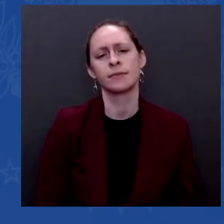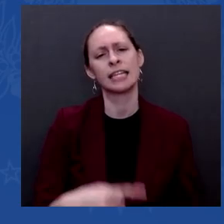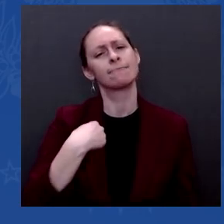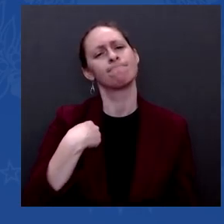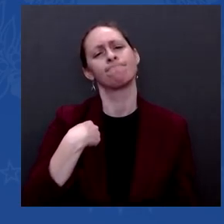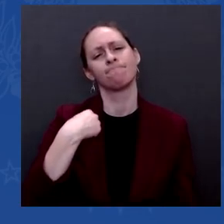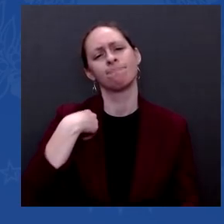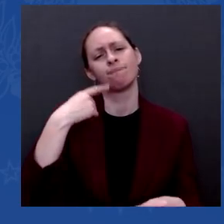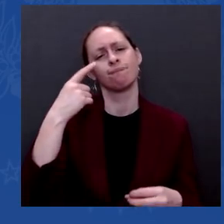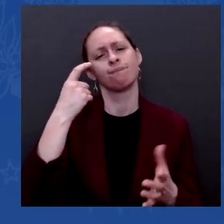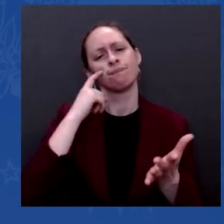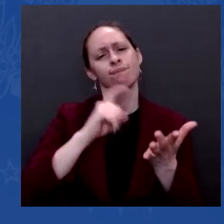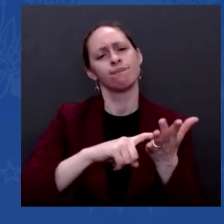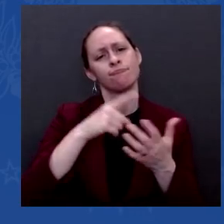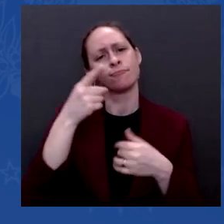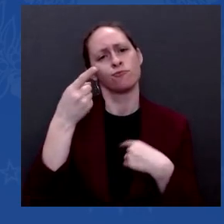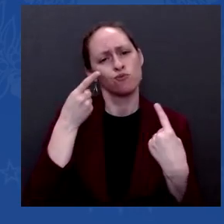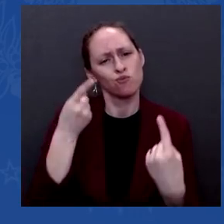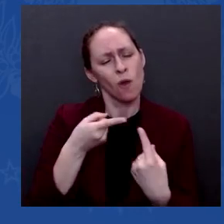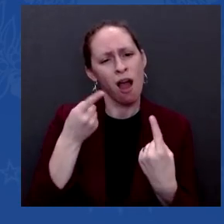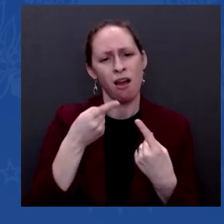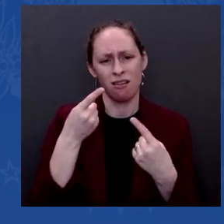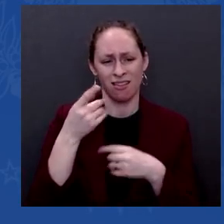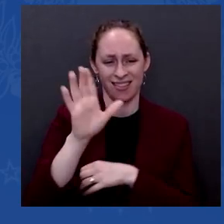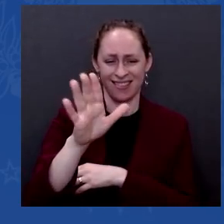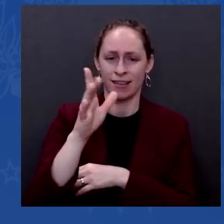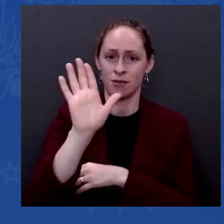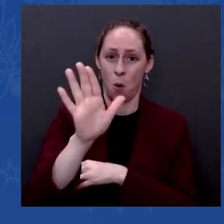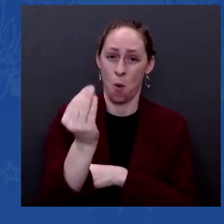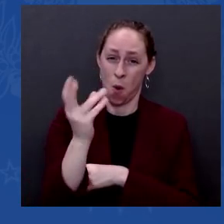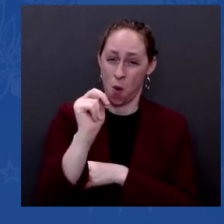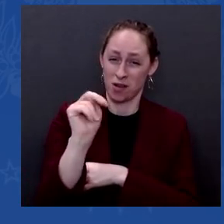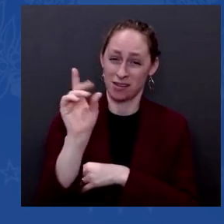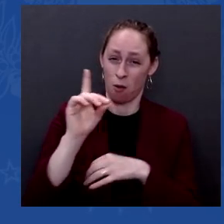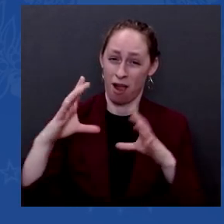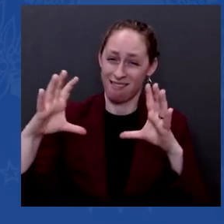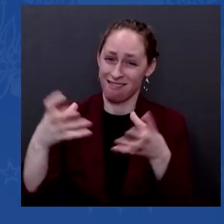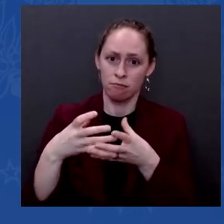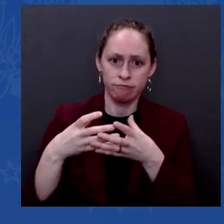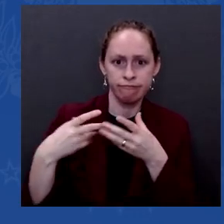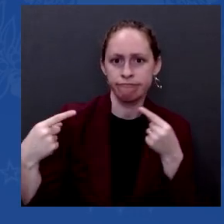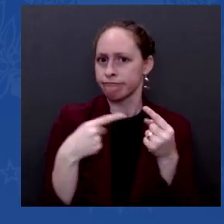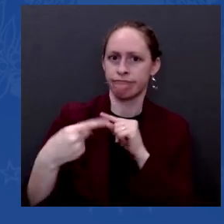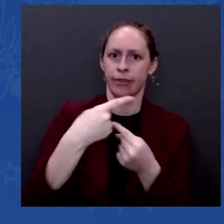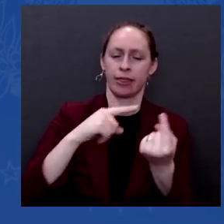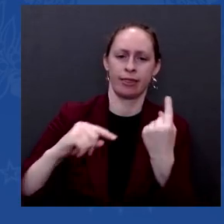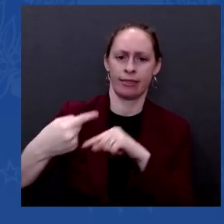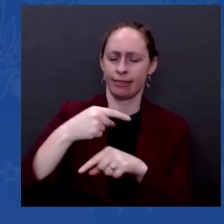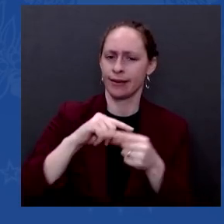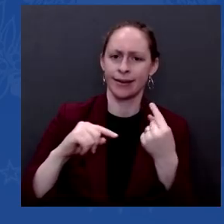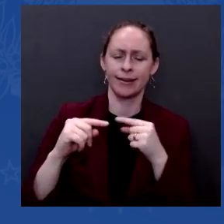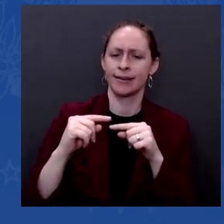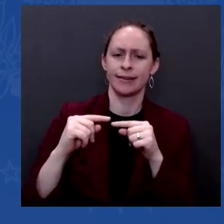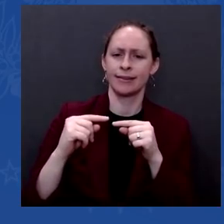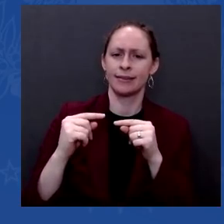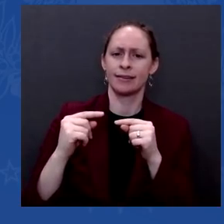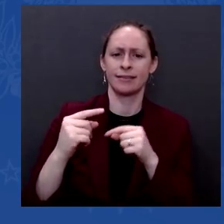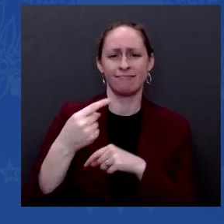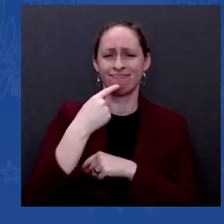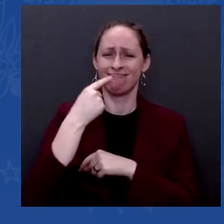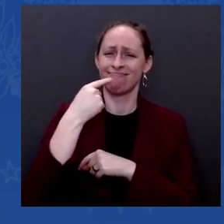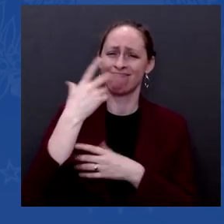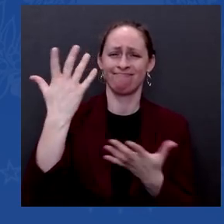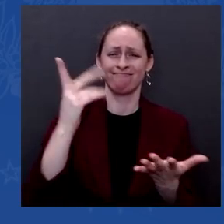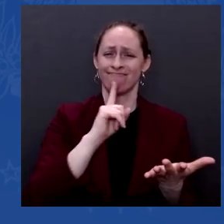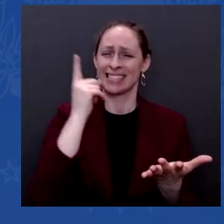inaugural address, you said your whole soul was in bringing America together, uniting our people. People heard the